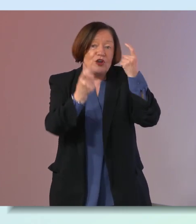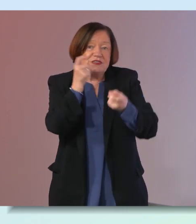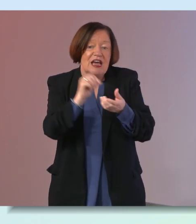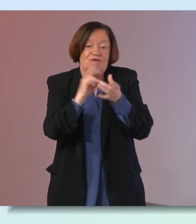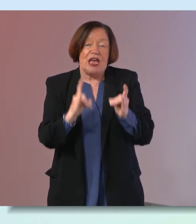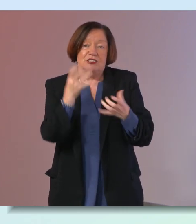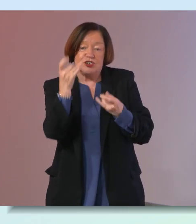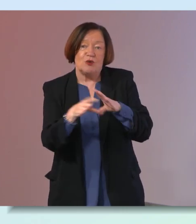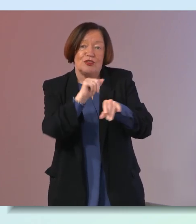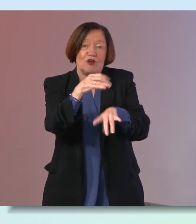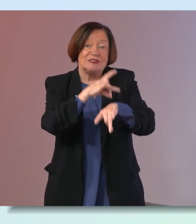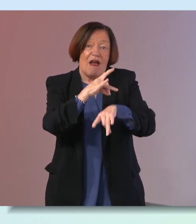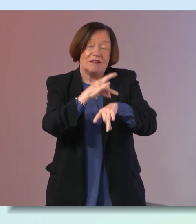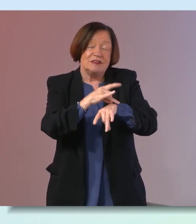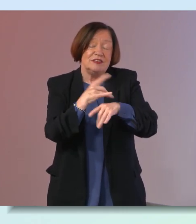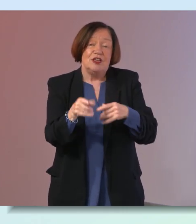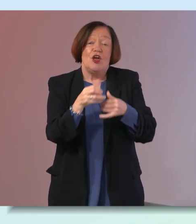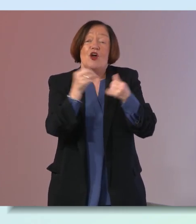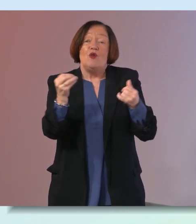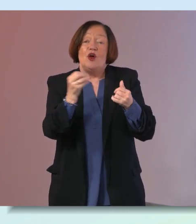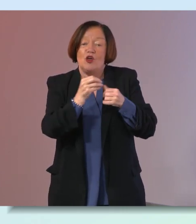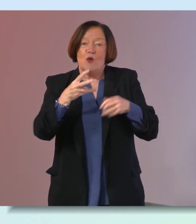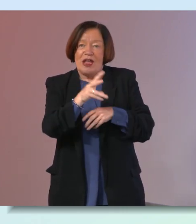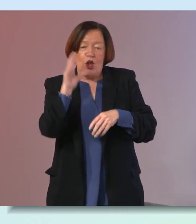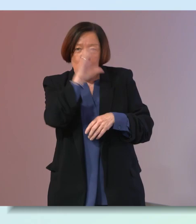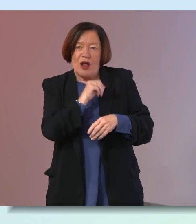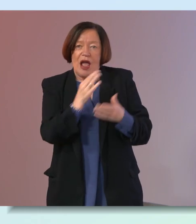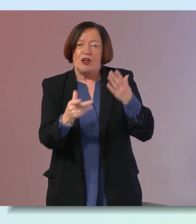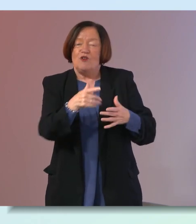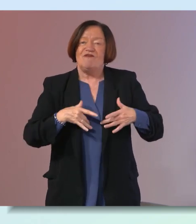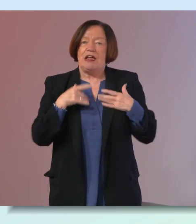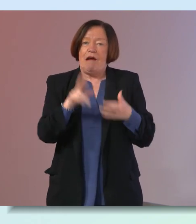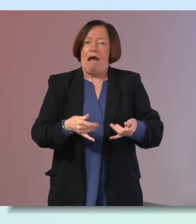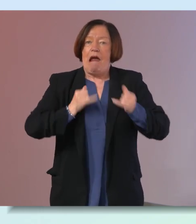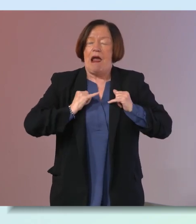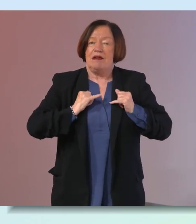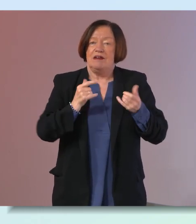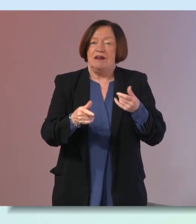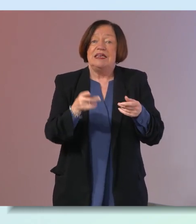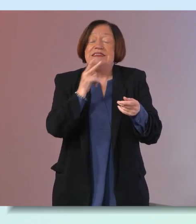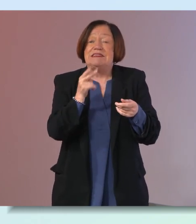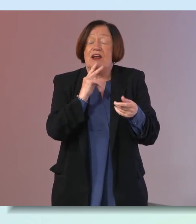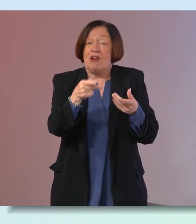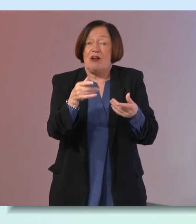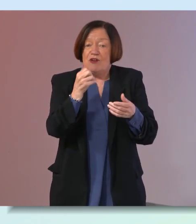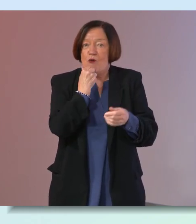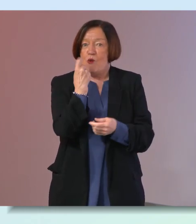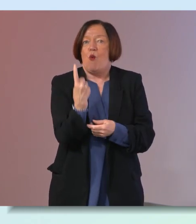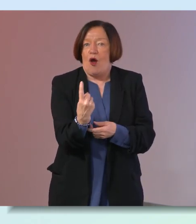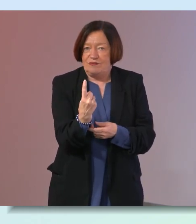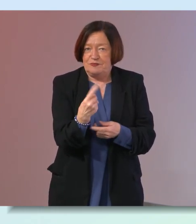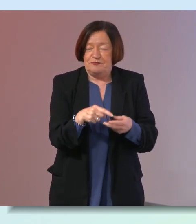health check with your doctor then those are worth looking at what you feel you you could do cigarettes are probably number one